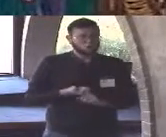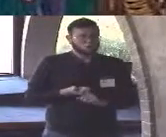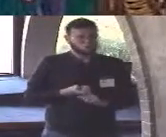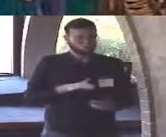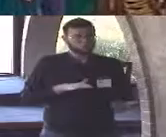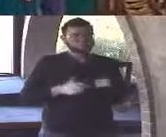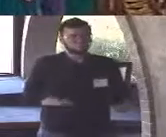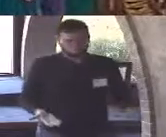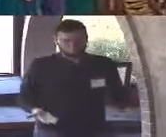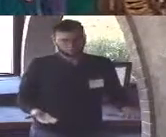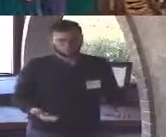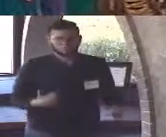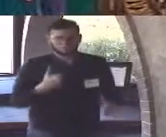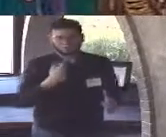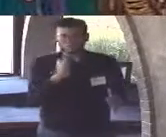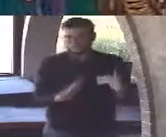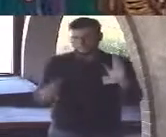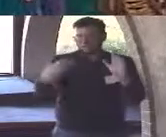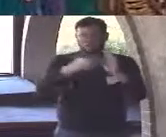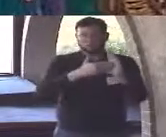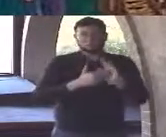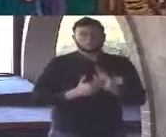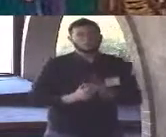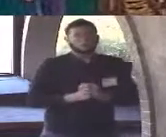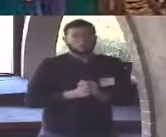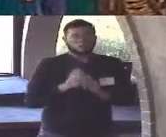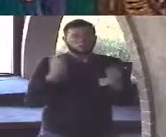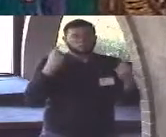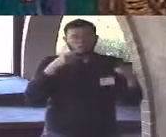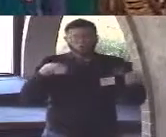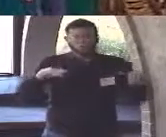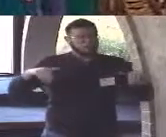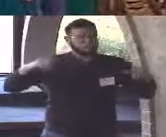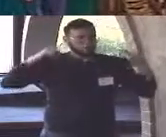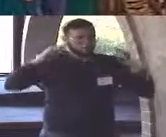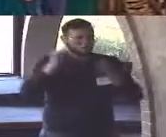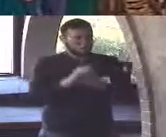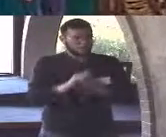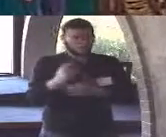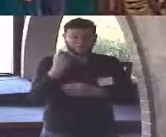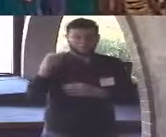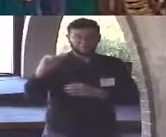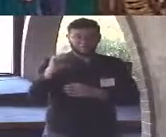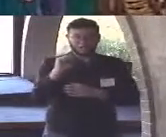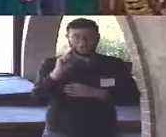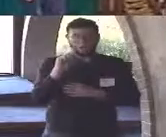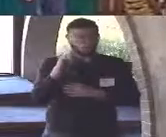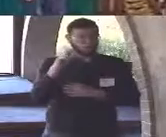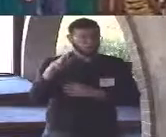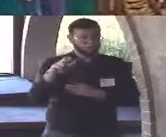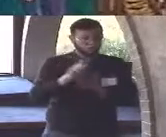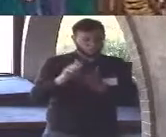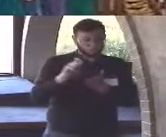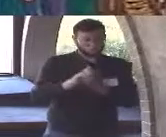I'll say that one more time for those that may have never heard this before the author is dead